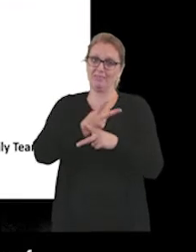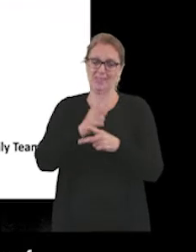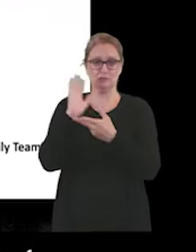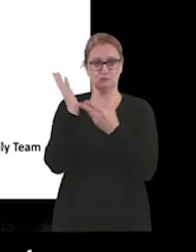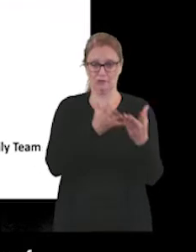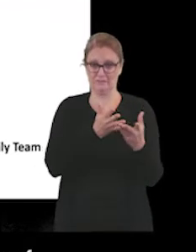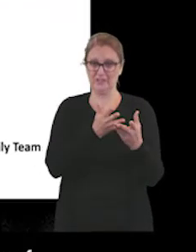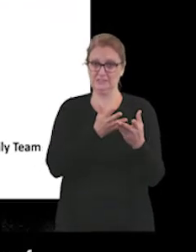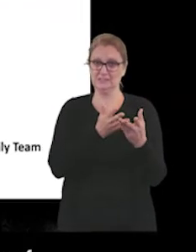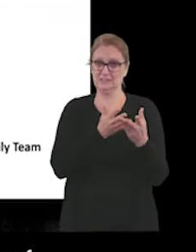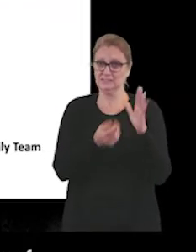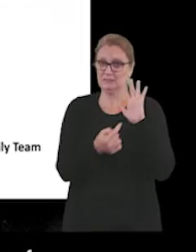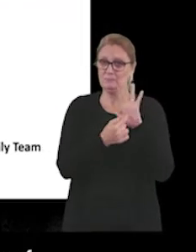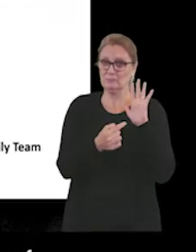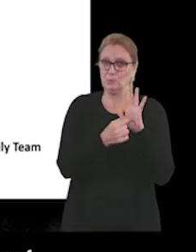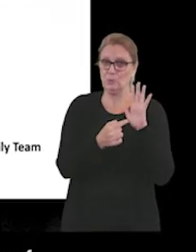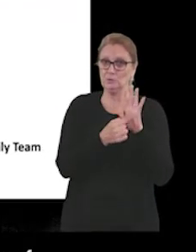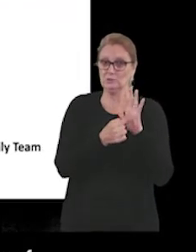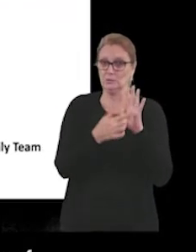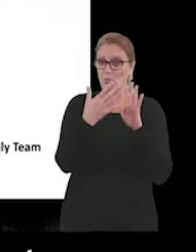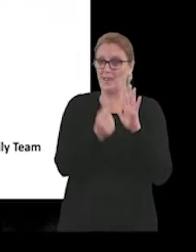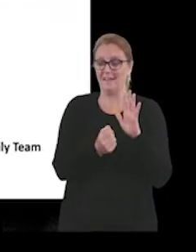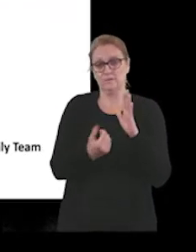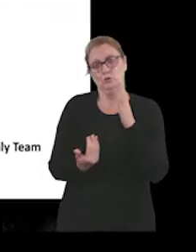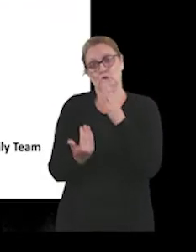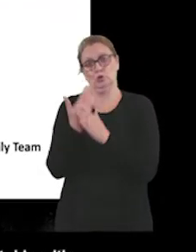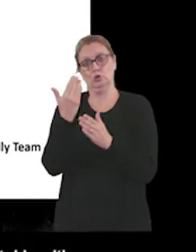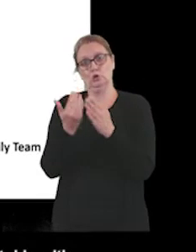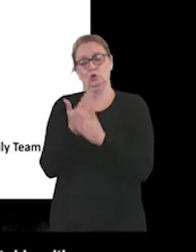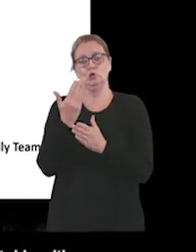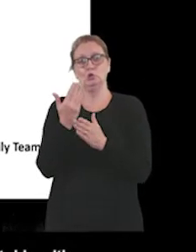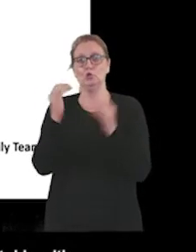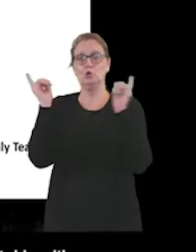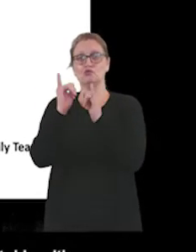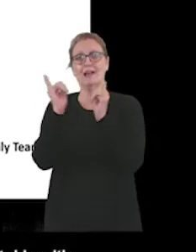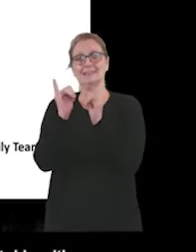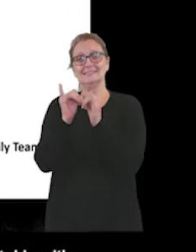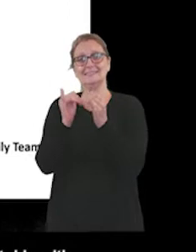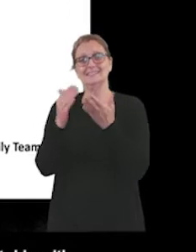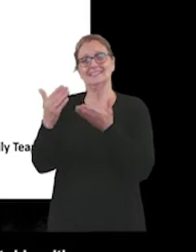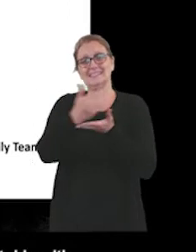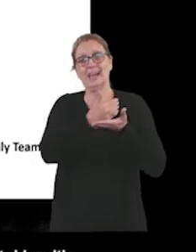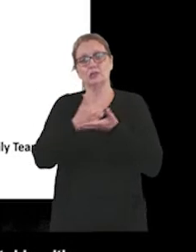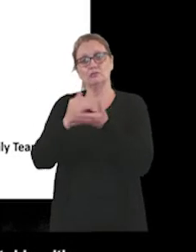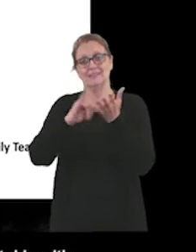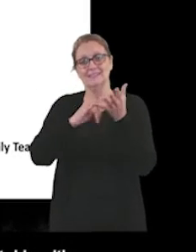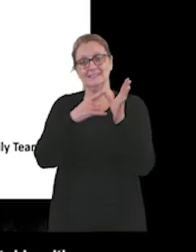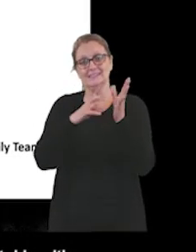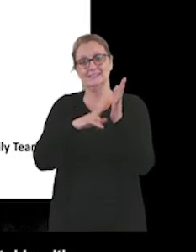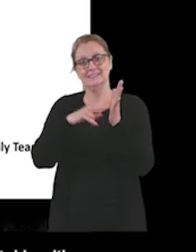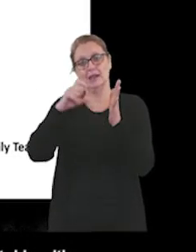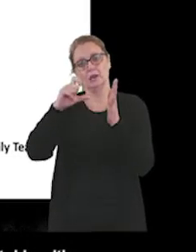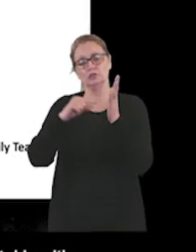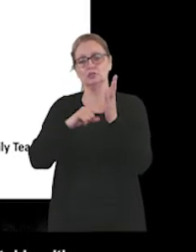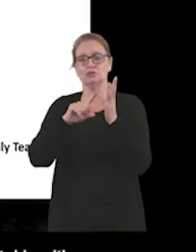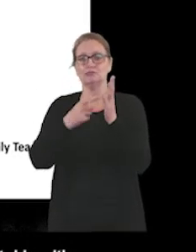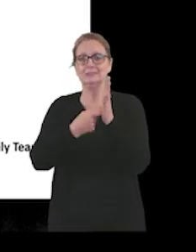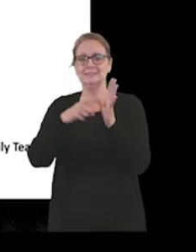examples of that is that we've got new crisis sanctuaries being available to provide mental health